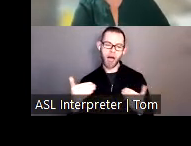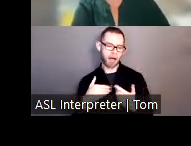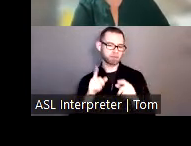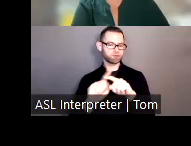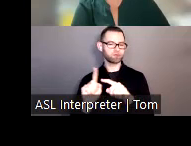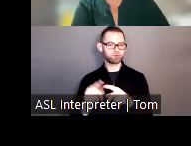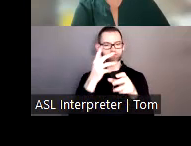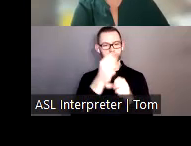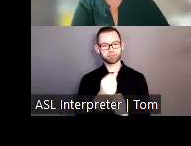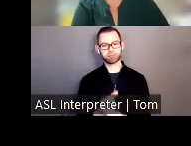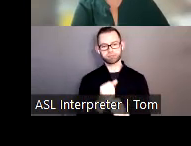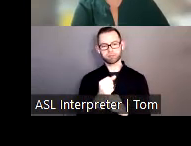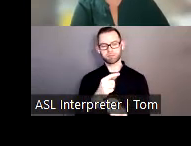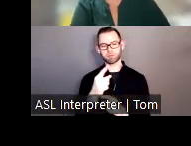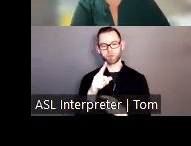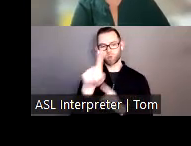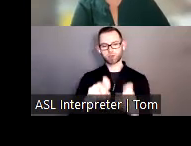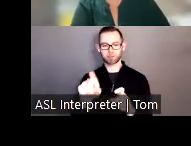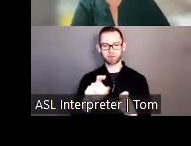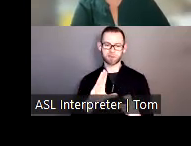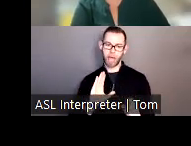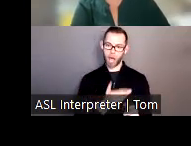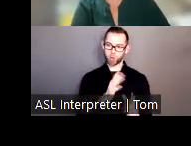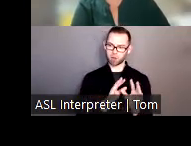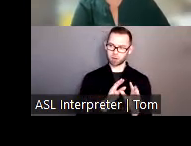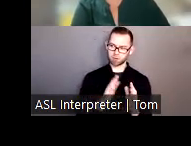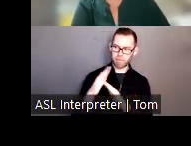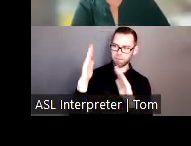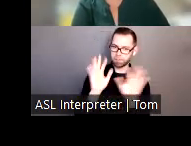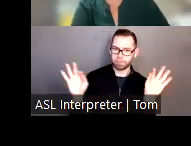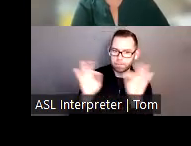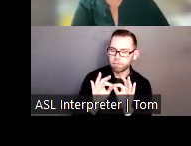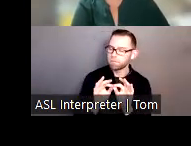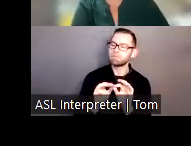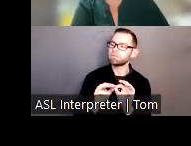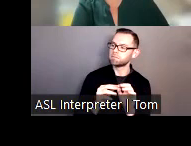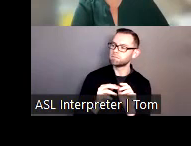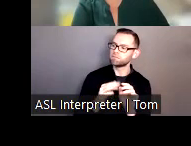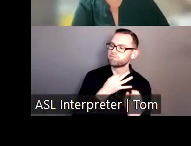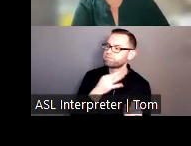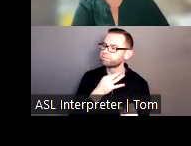that are of most concern to us, and you can answer in a more quick way.